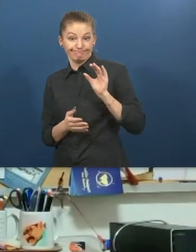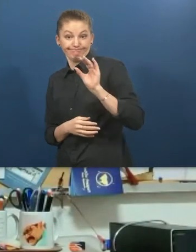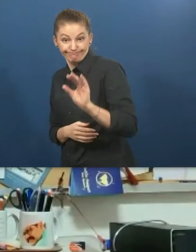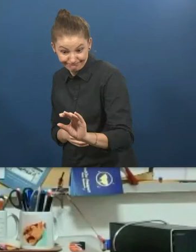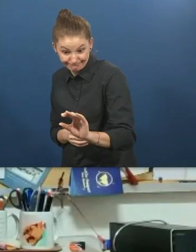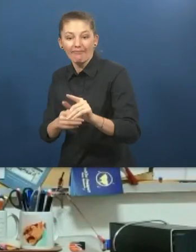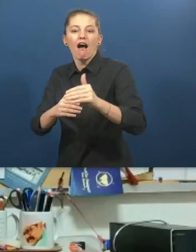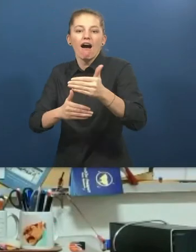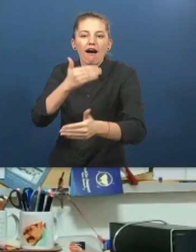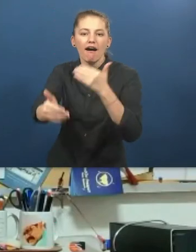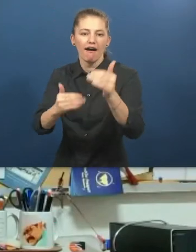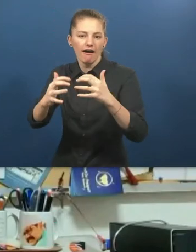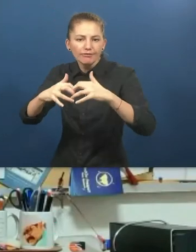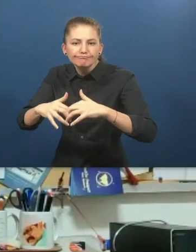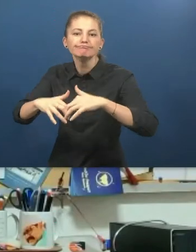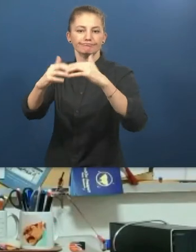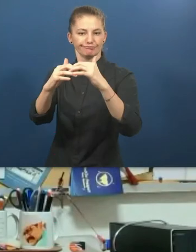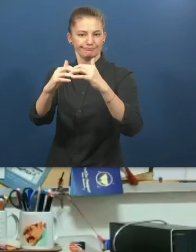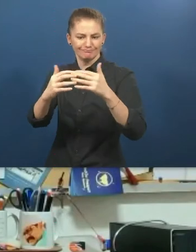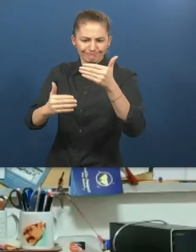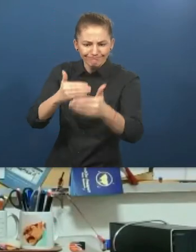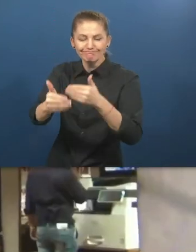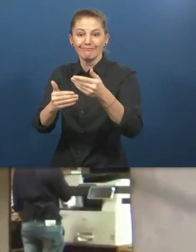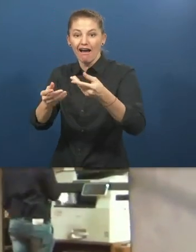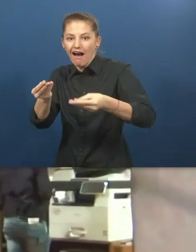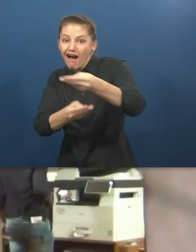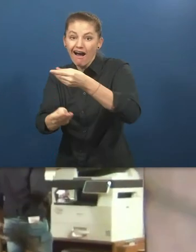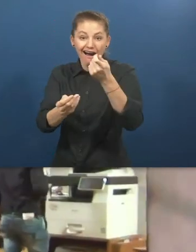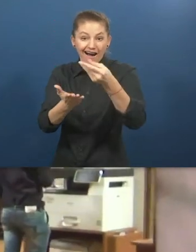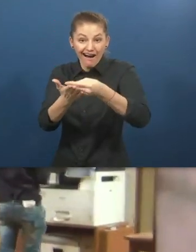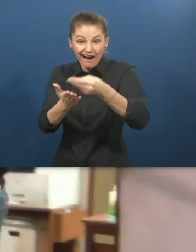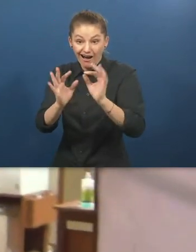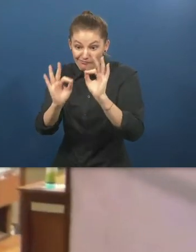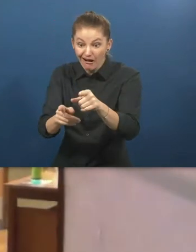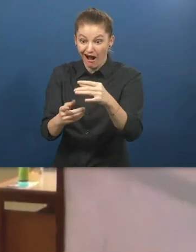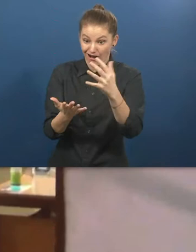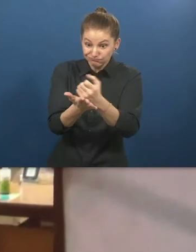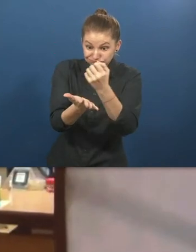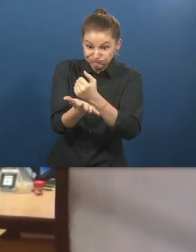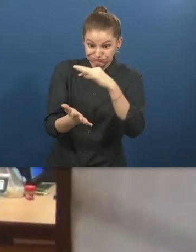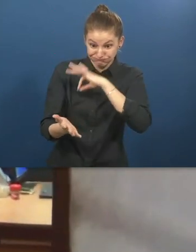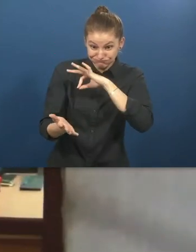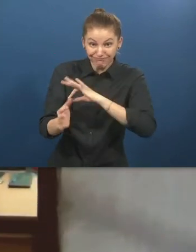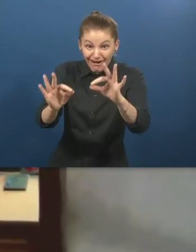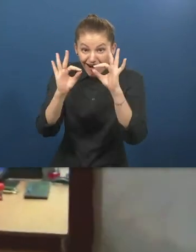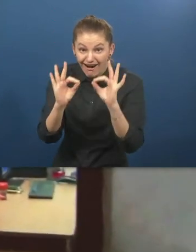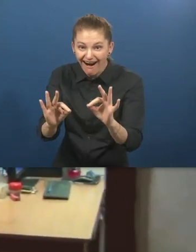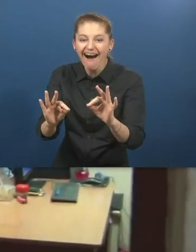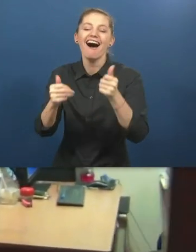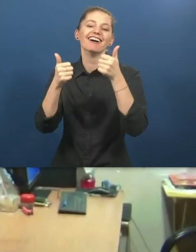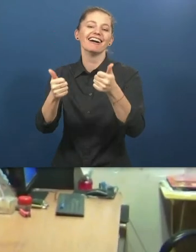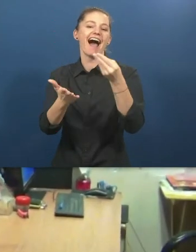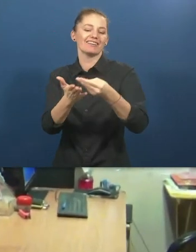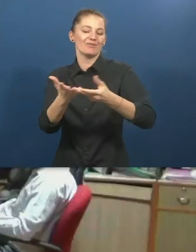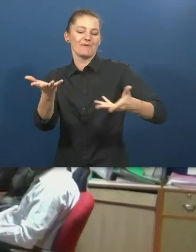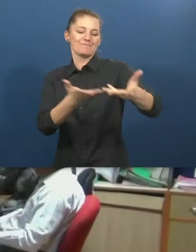and then when the income comes it is plowed back into the economic activity so that